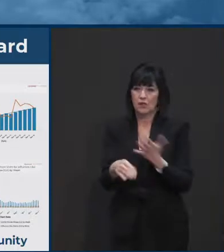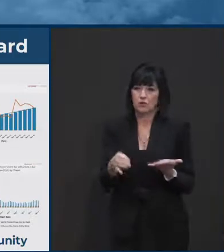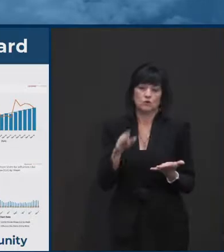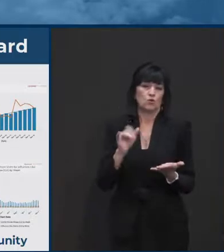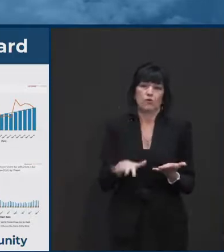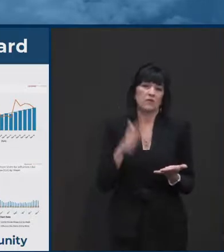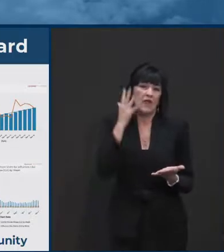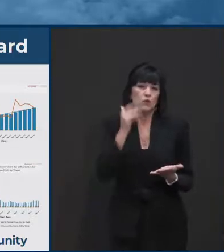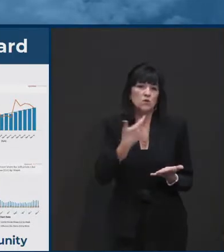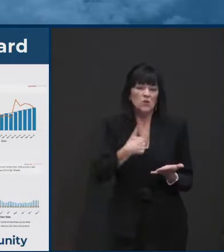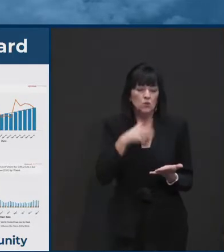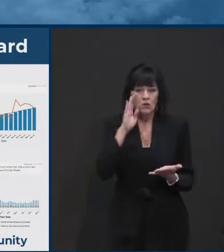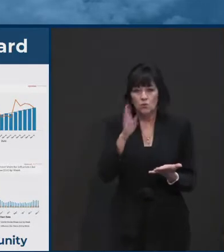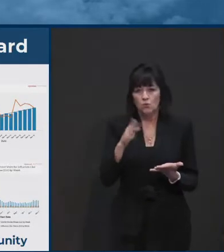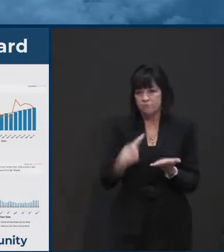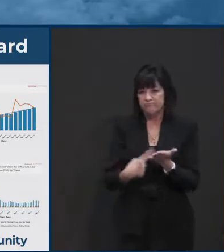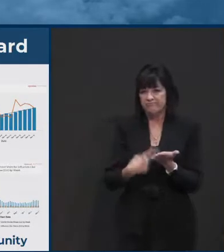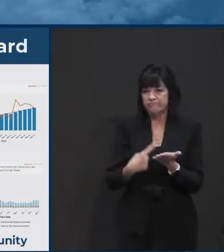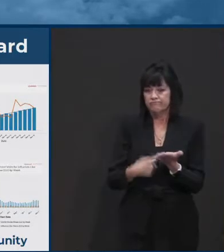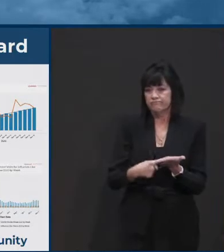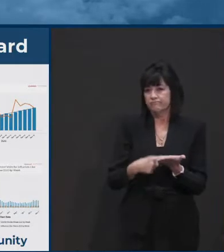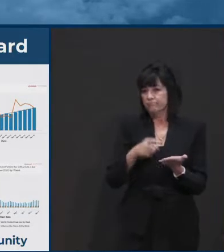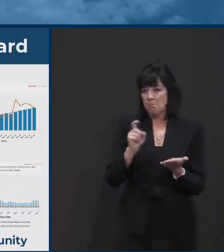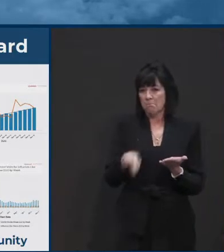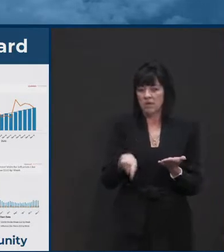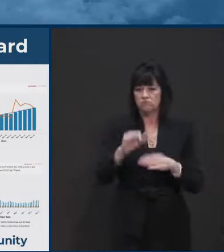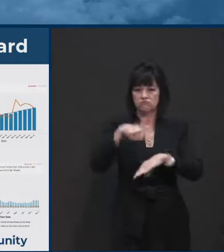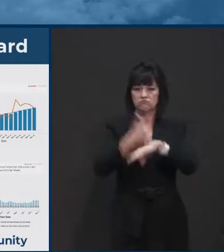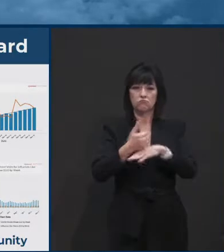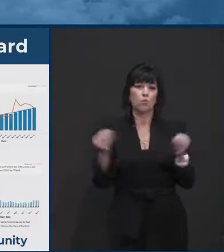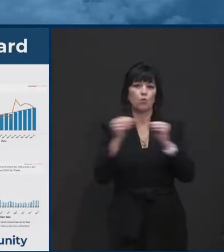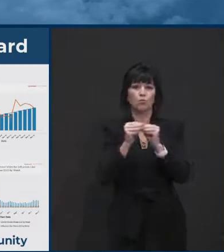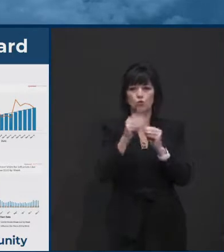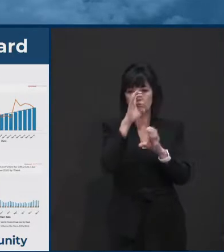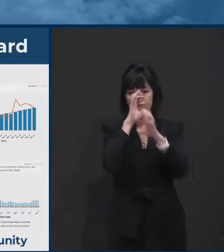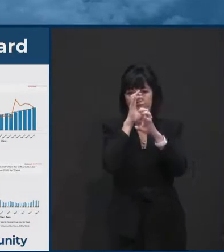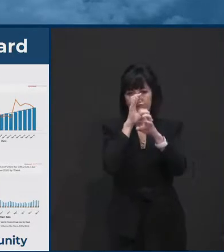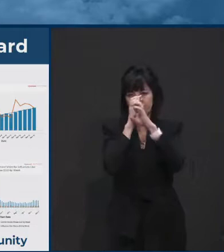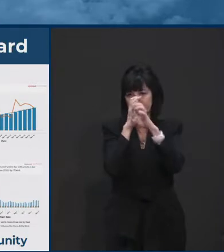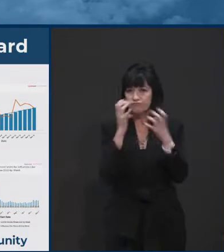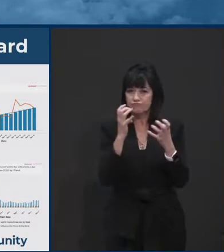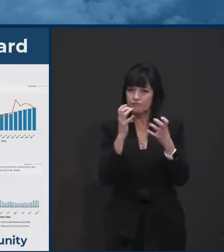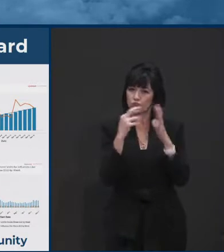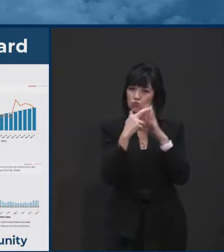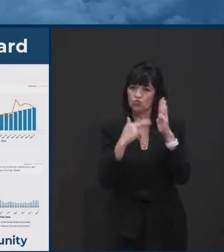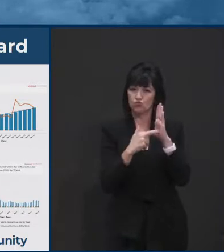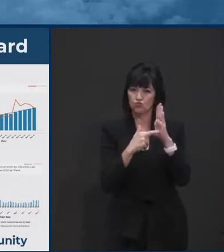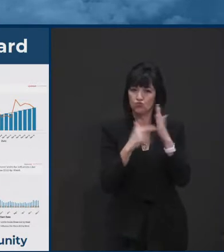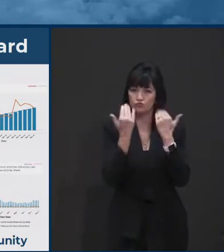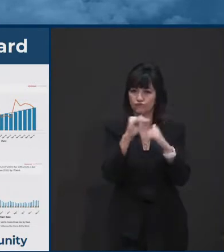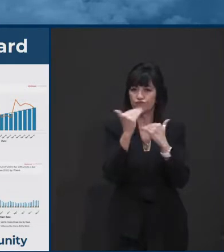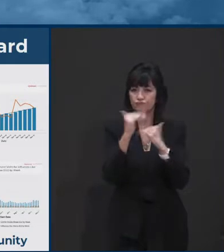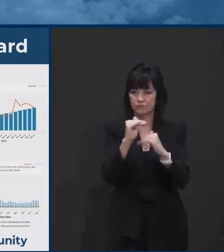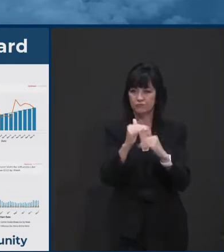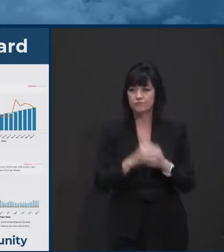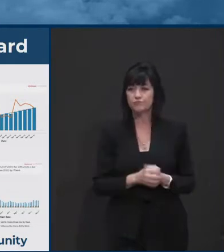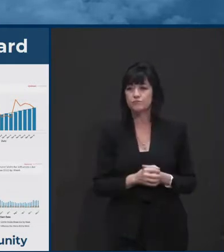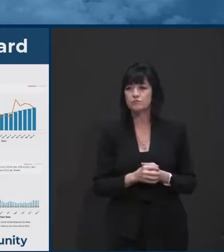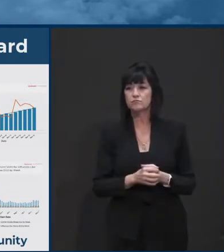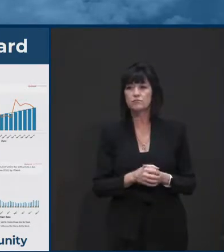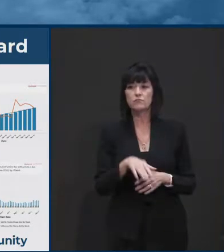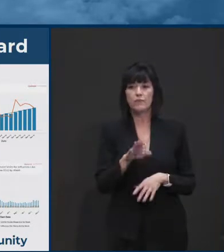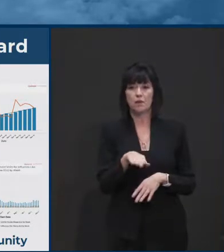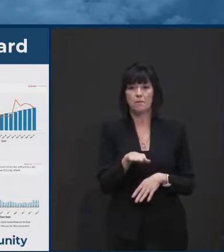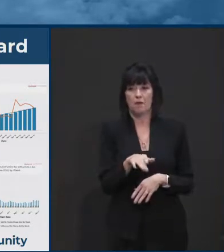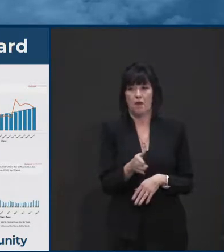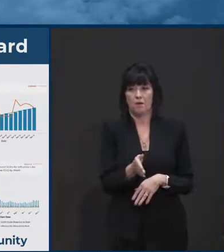restrictions that we're going to talk about in a minute. So the two measures of percent of positive, the bottom left